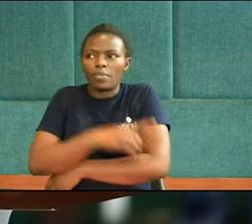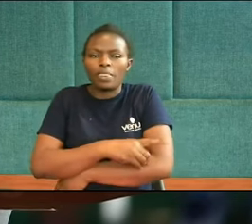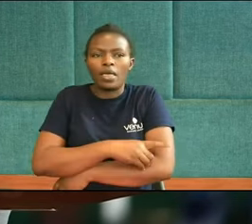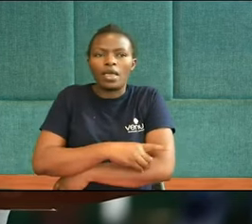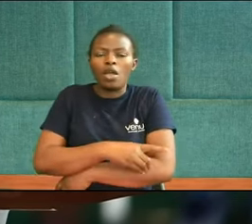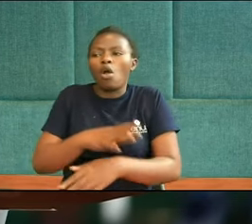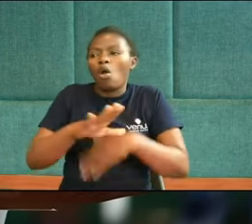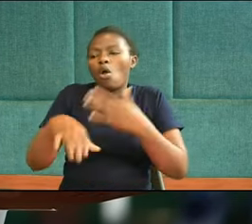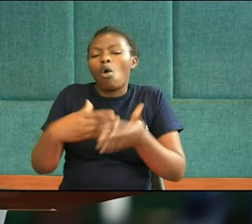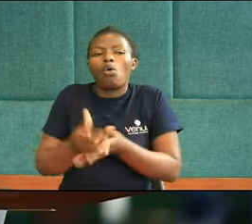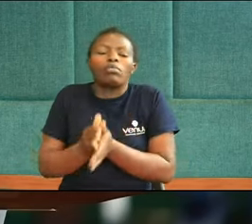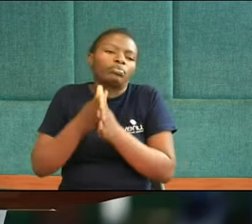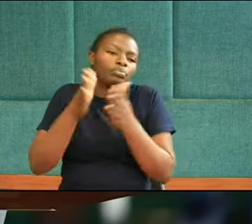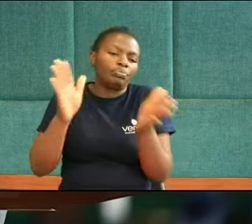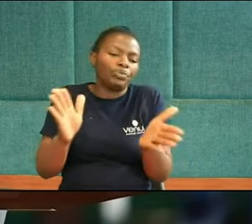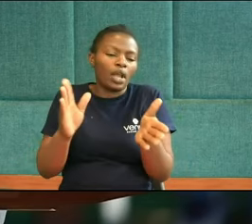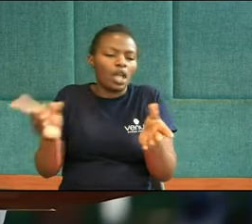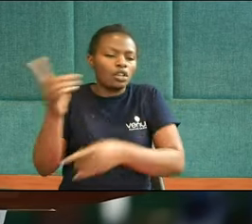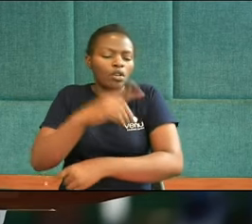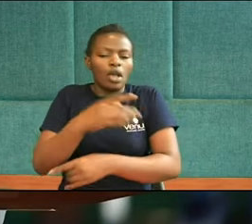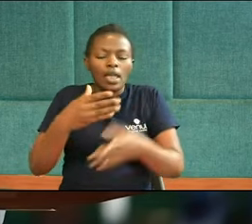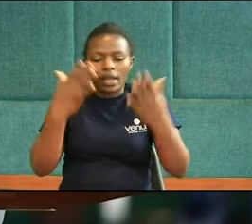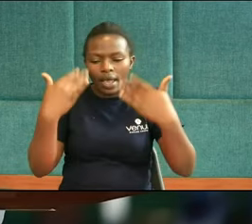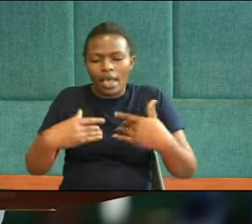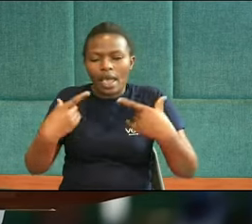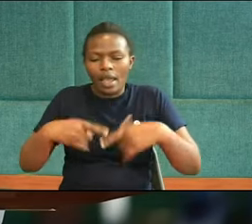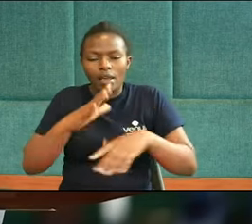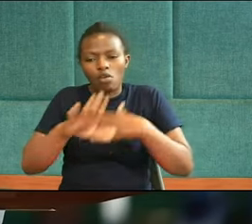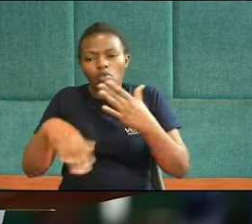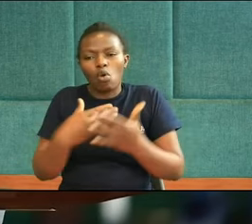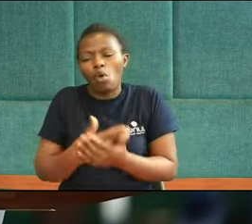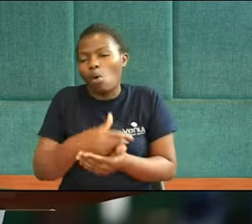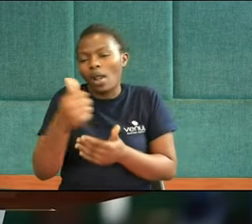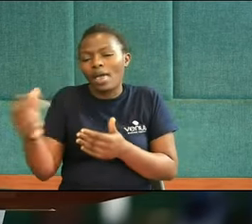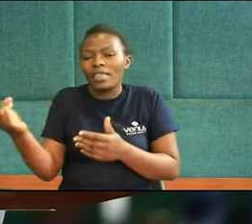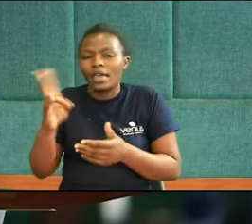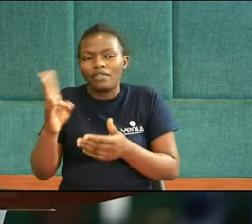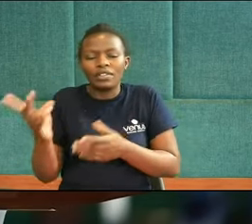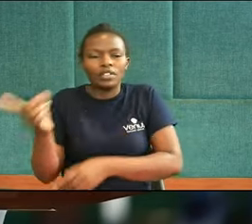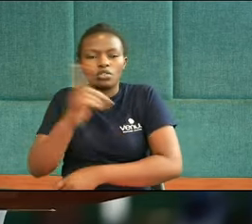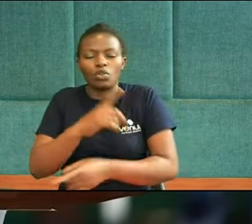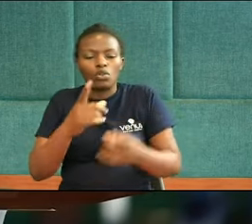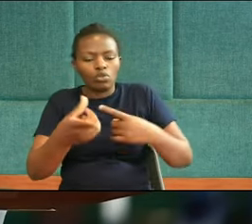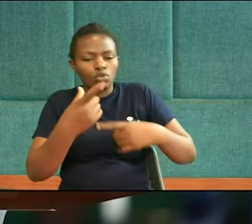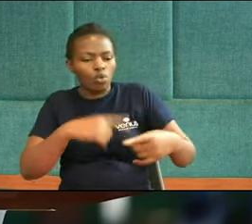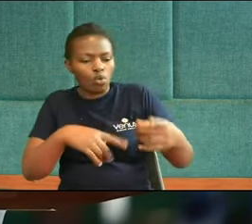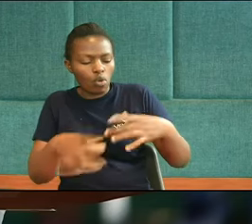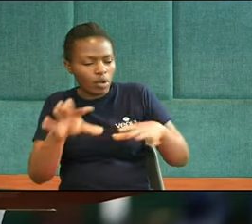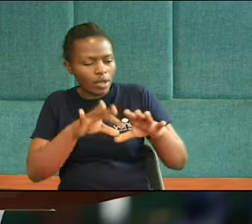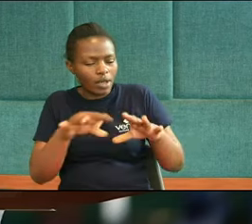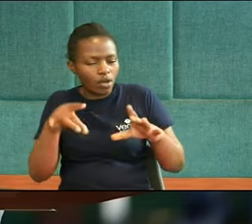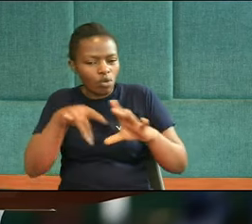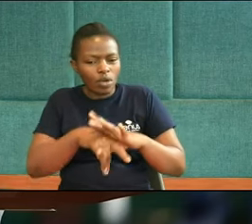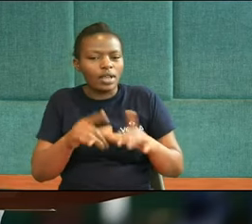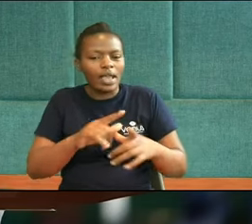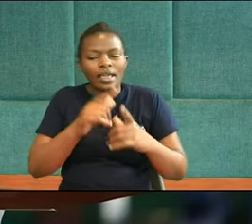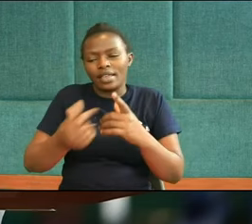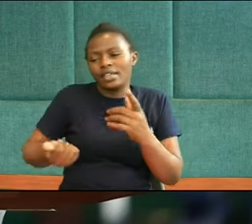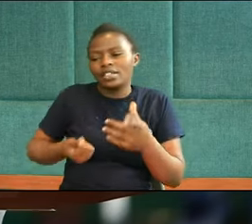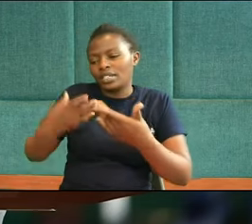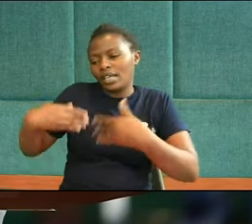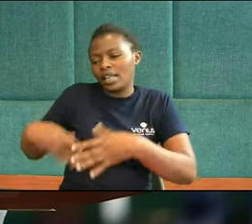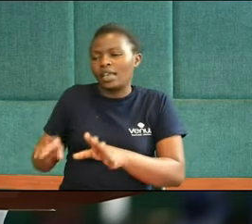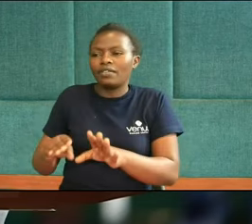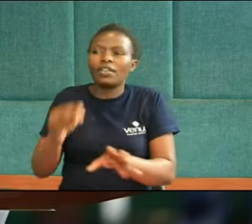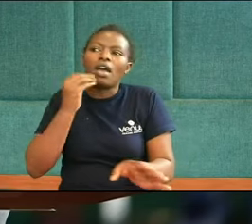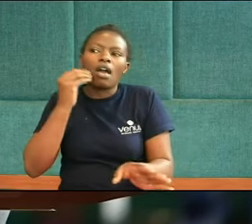the children from the Adventist school to meet in its classrooms in the afternoons. Kia was so happy. She would finally be able to leave the house. She would